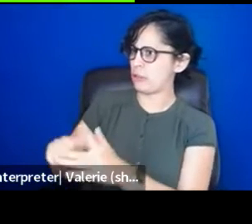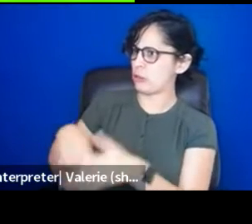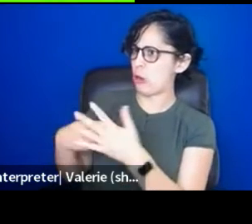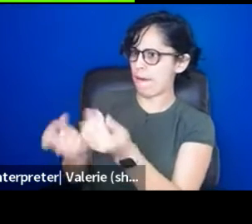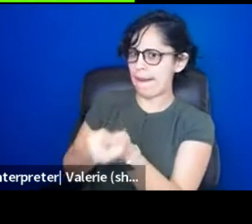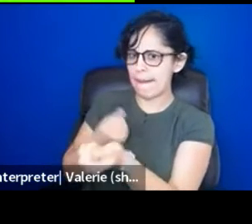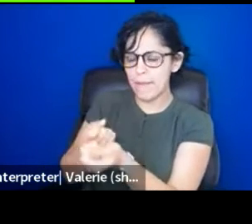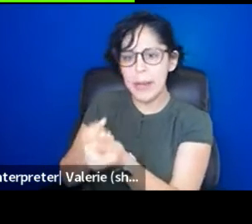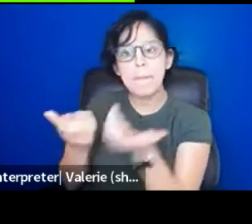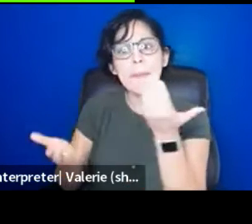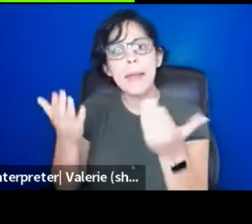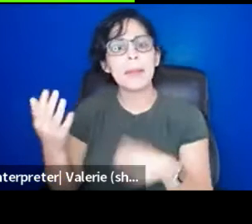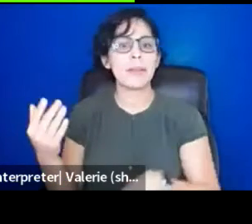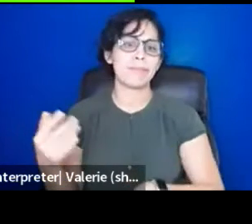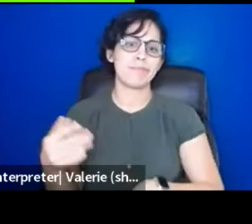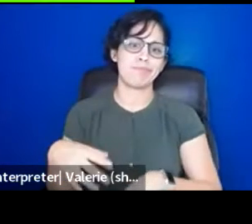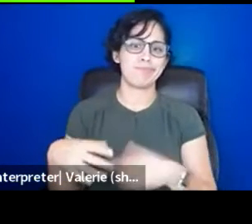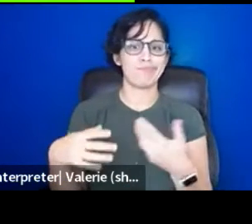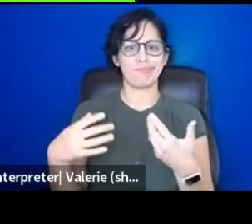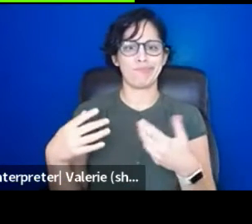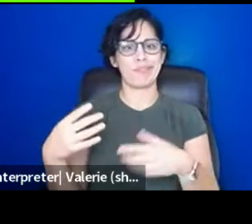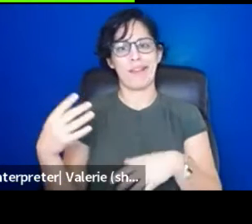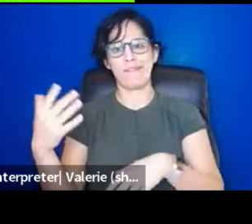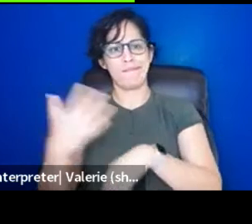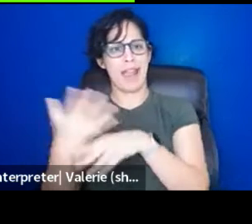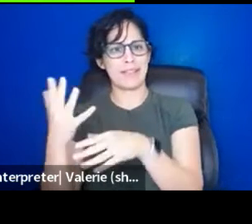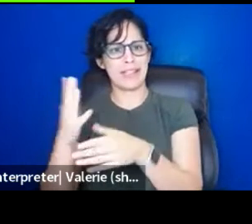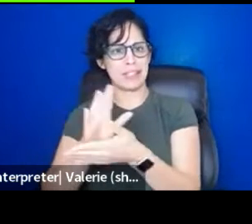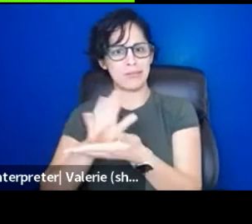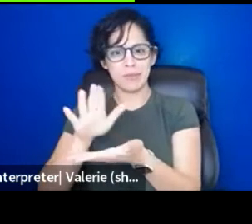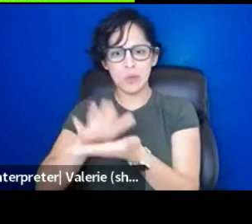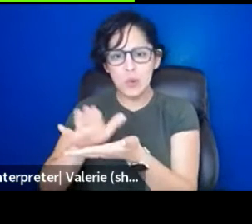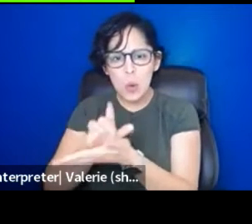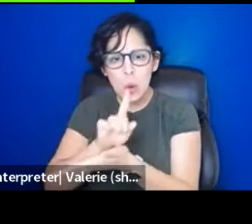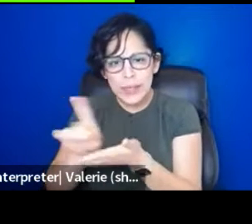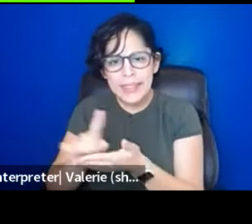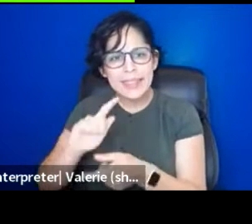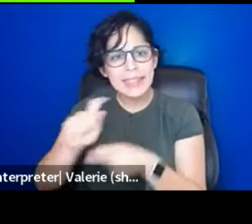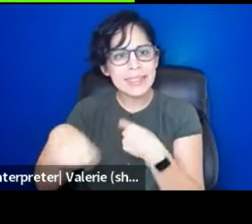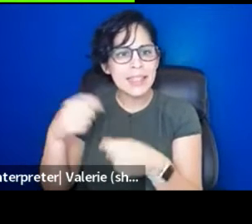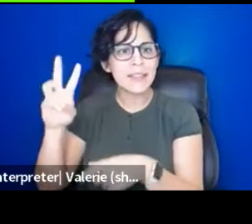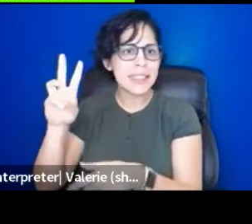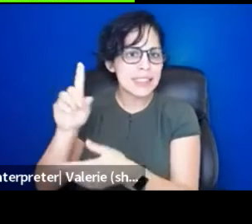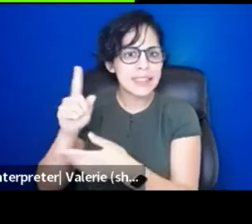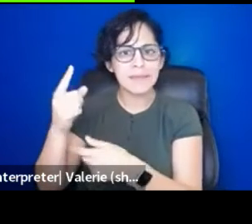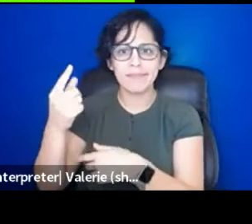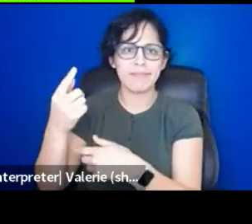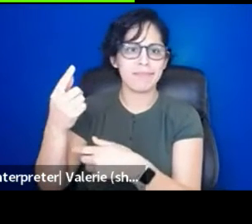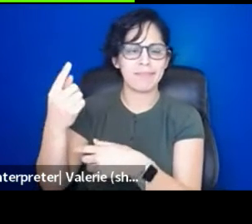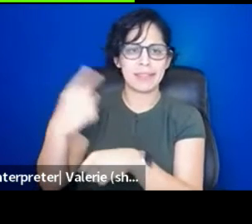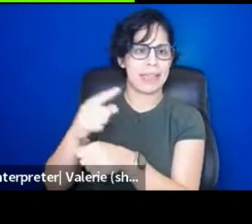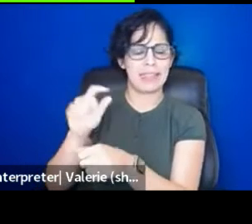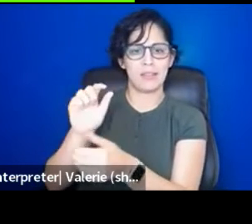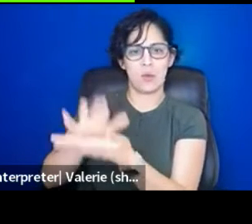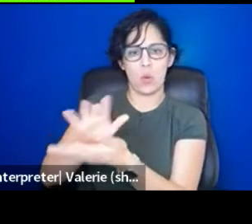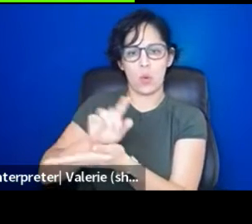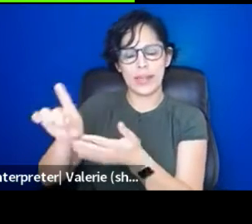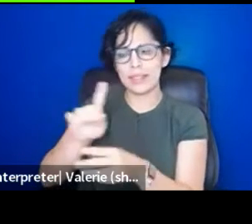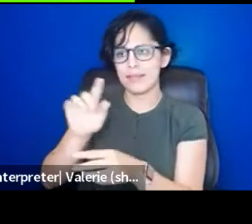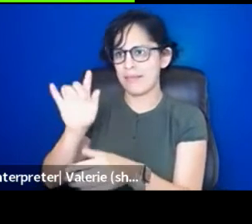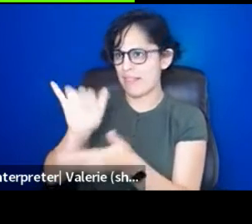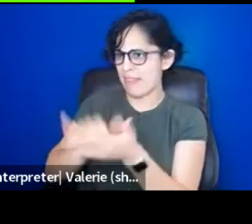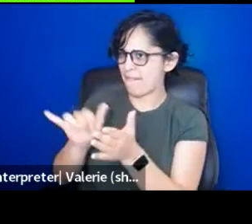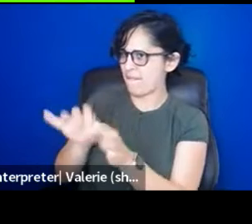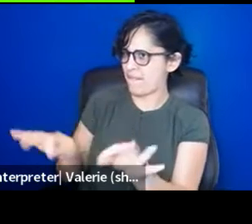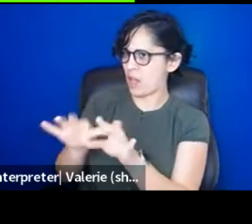six day school weeks? What is the value? How do you, you know, what is the cost value analysis of this? And, you know,